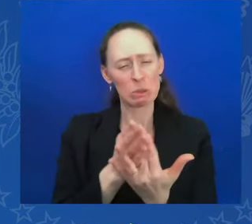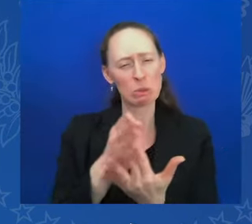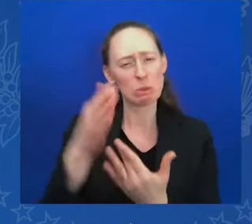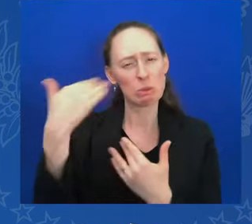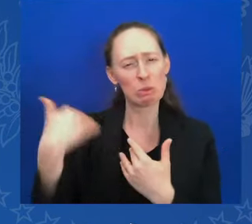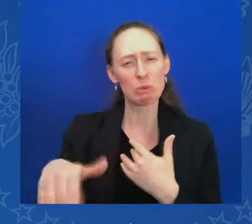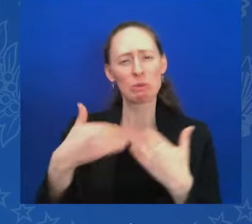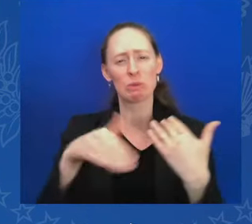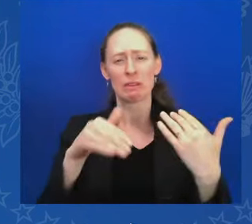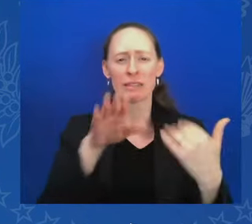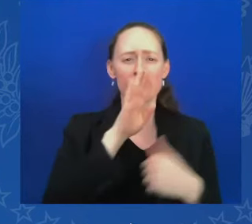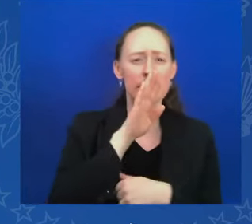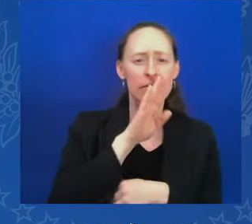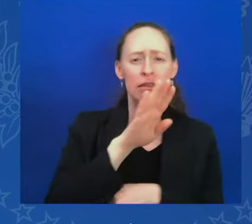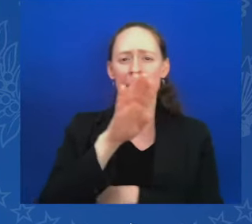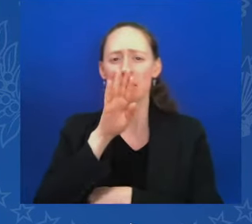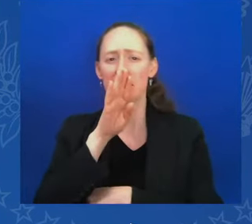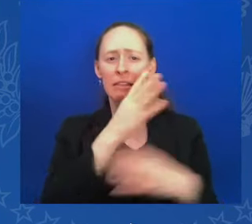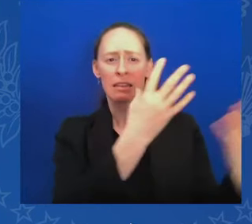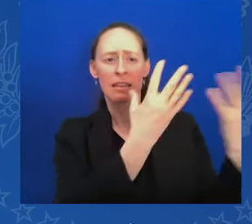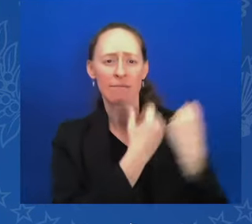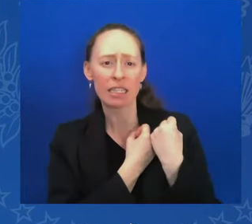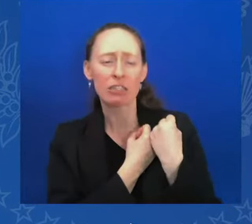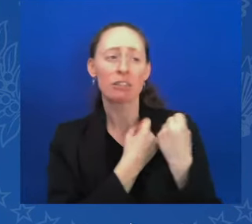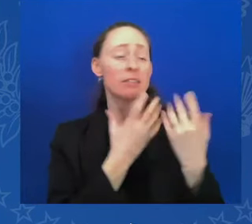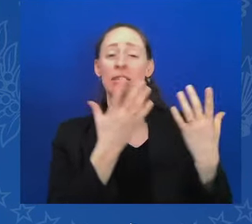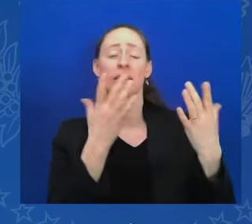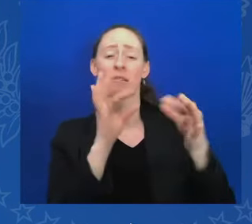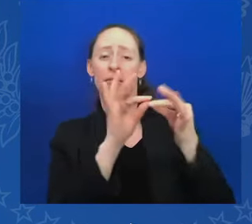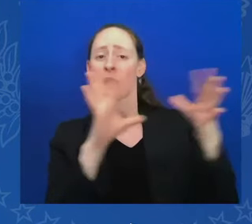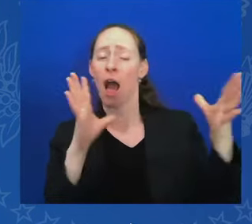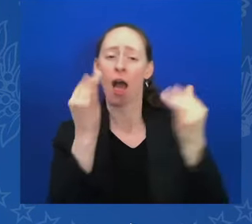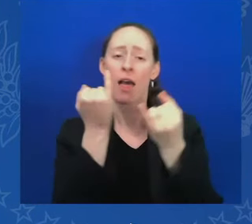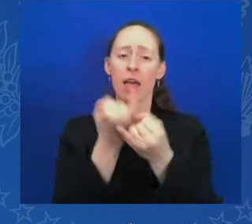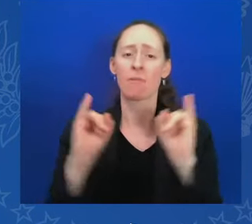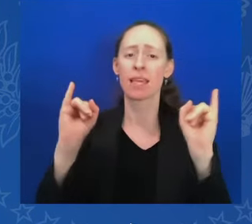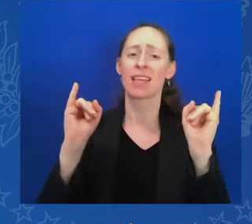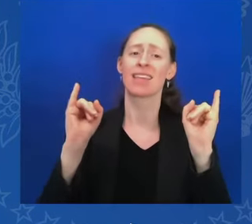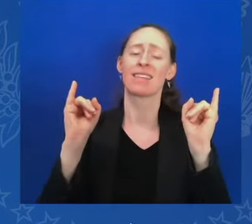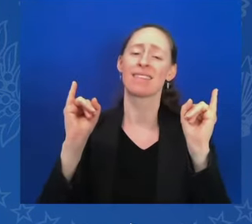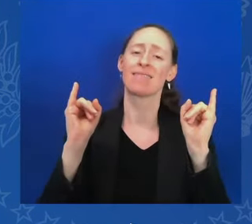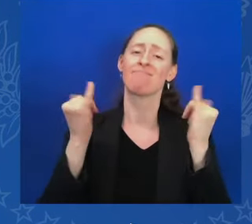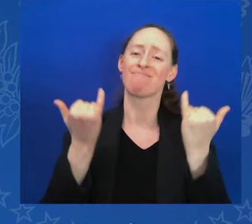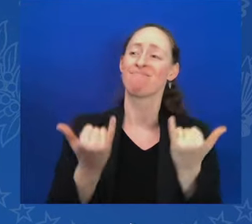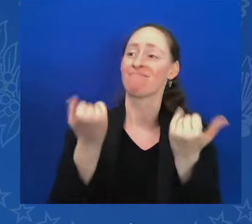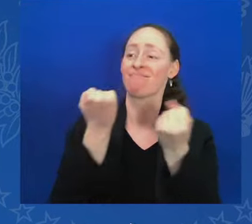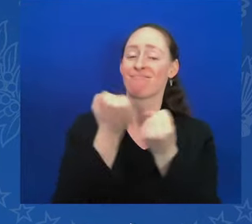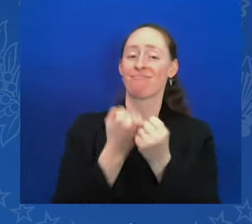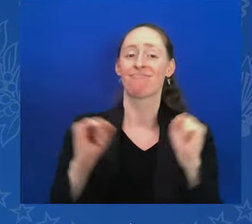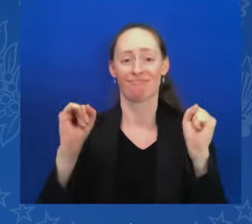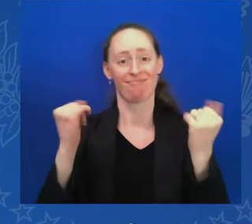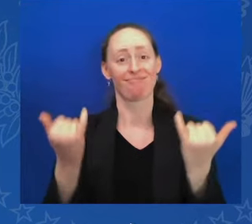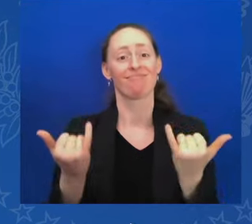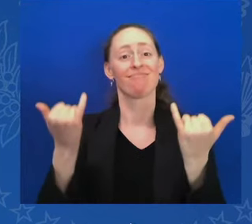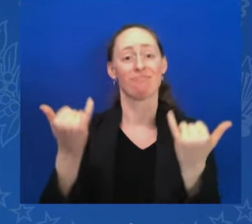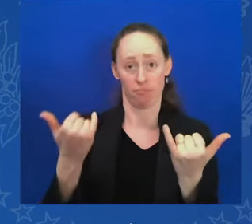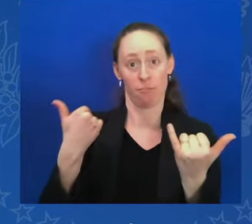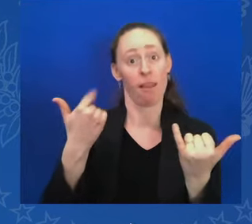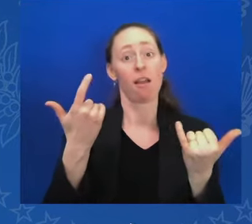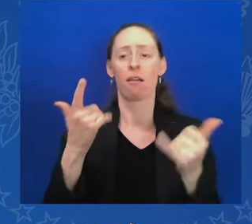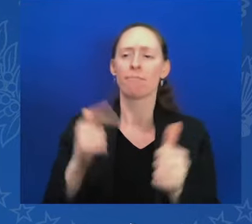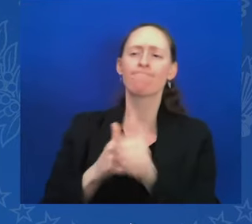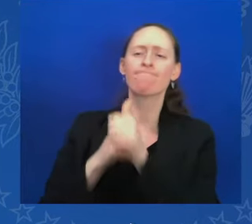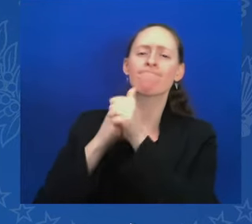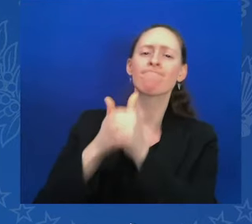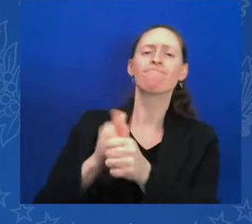for a solution that will abide by the international law and a rules-based international order.